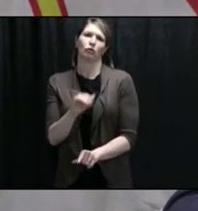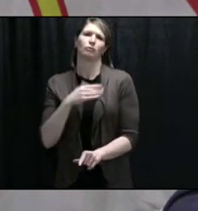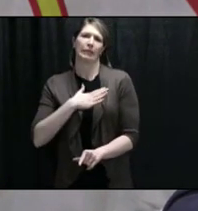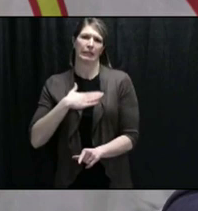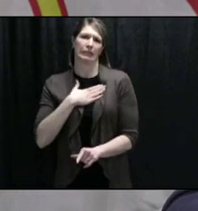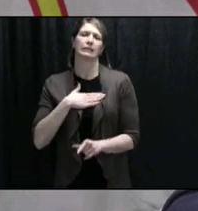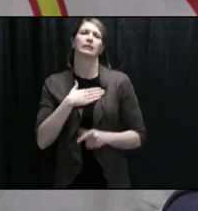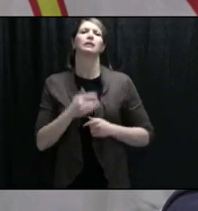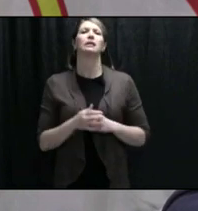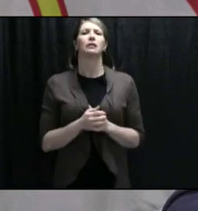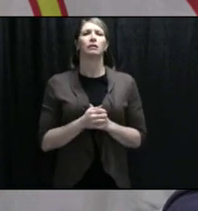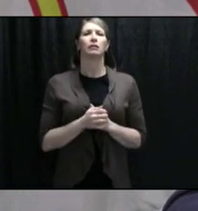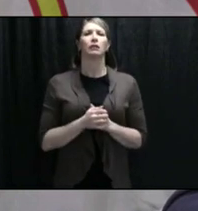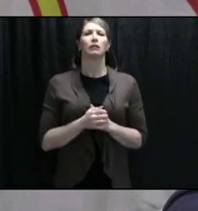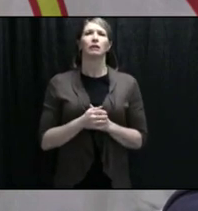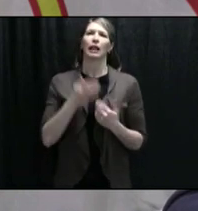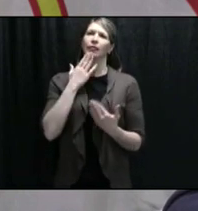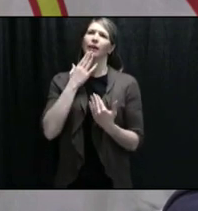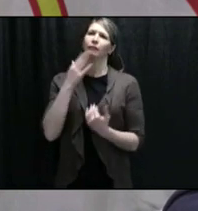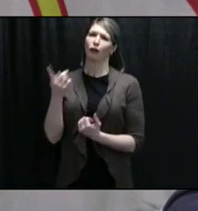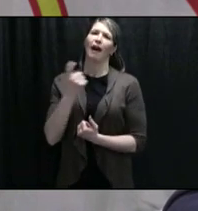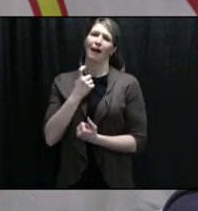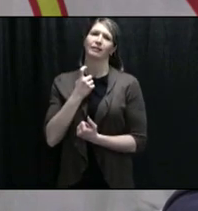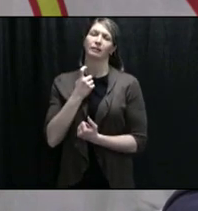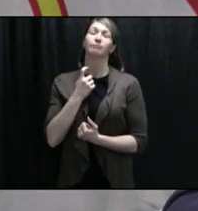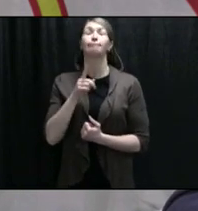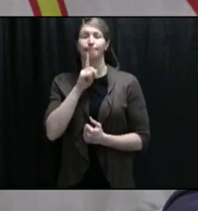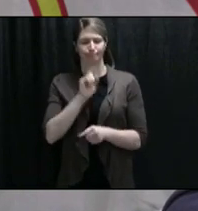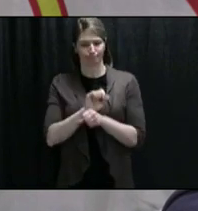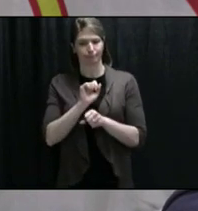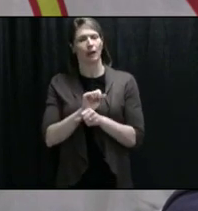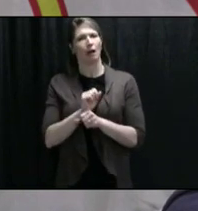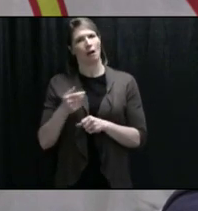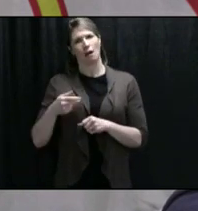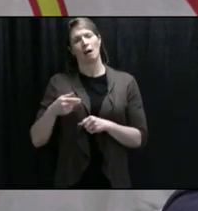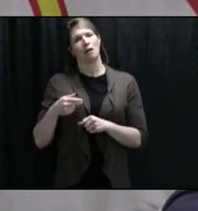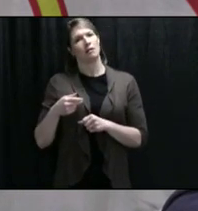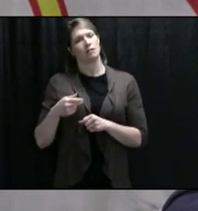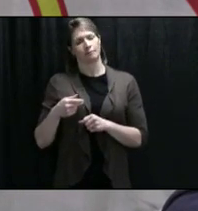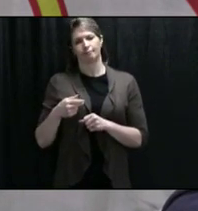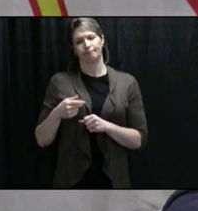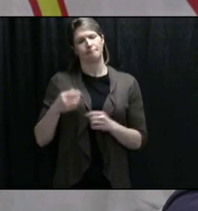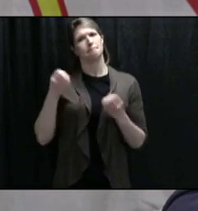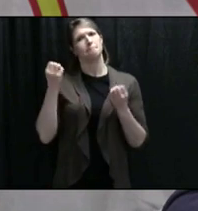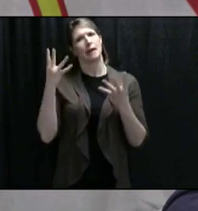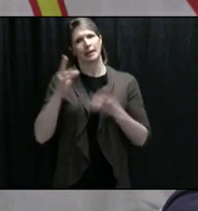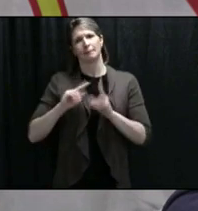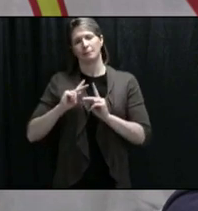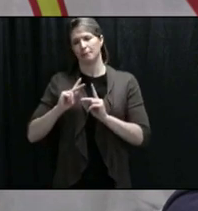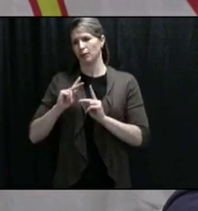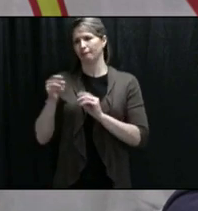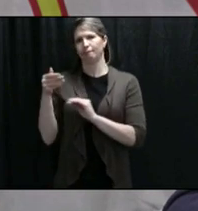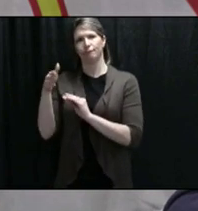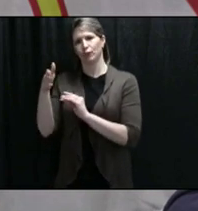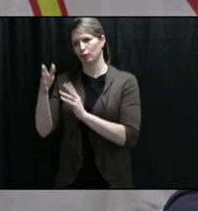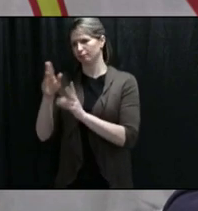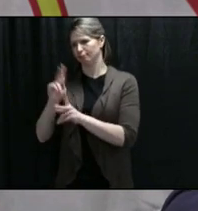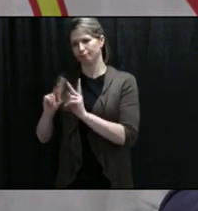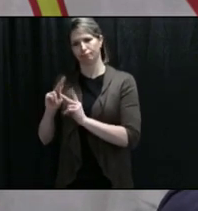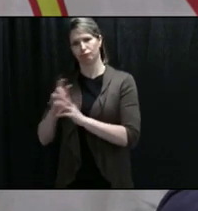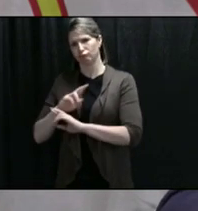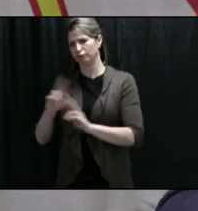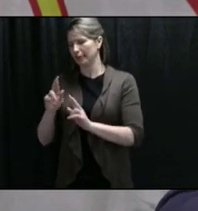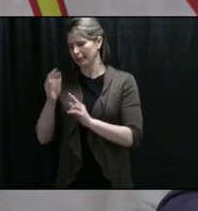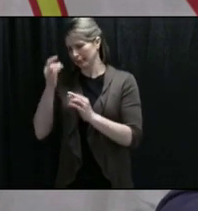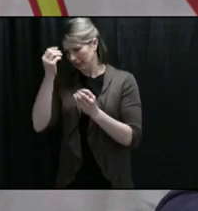finish the opening part of the question, thank you for that. I mean, this is a concern that's been on the minds of many fish harvesters and fish plant workers and indeed